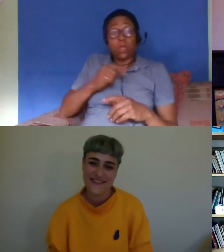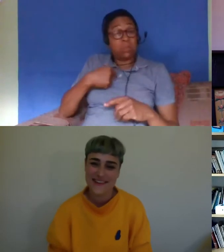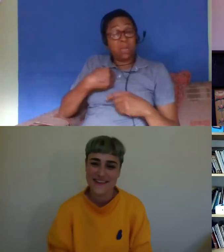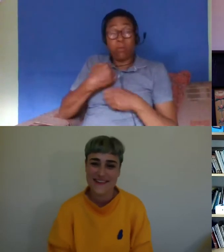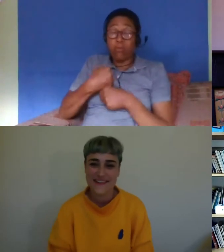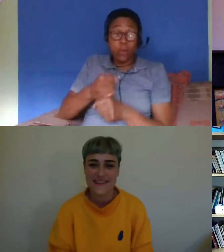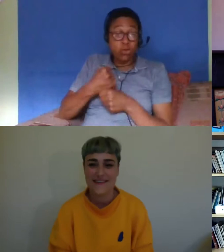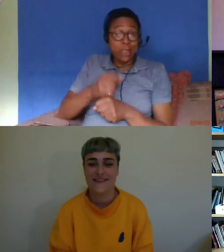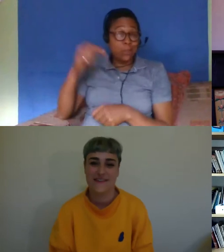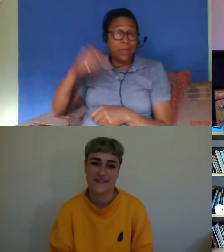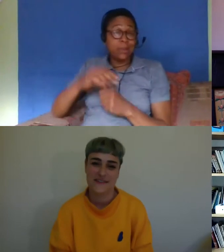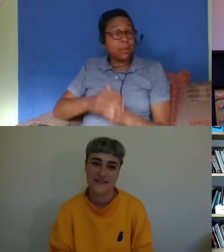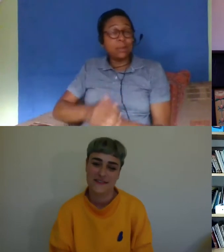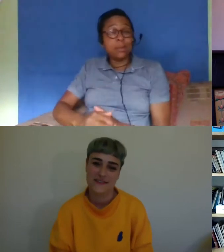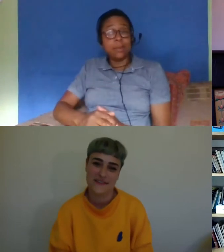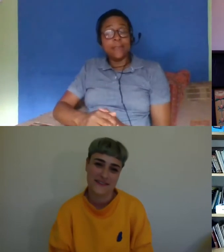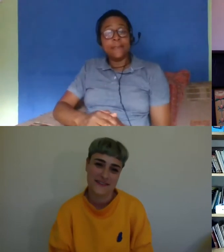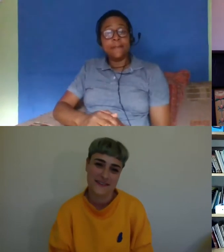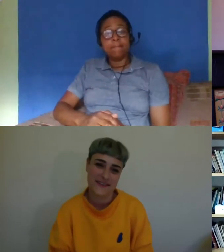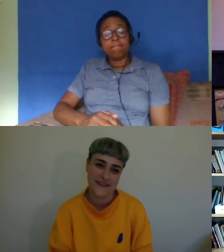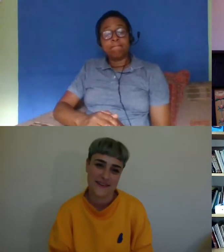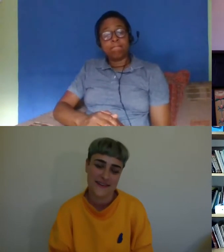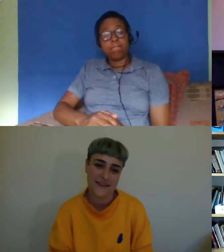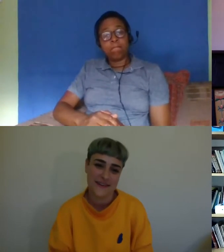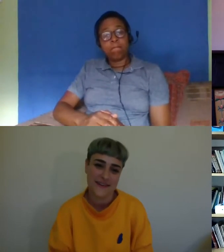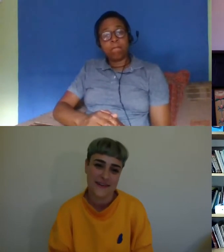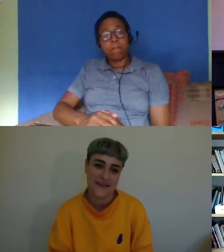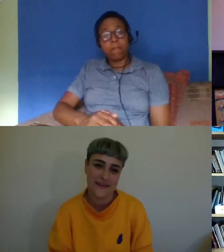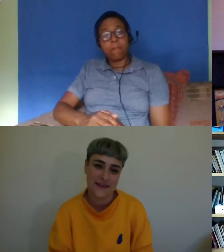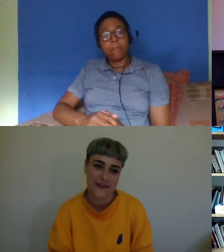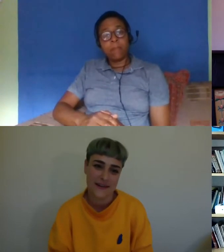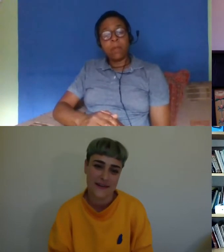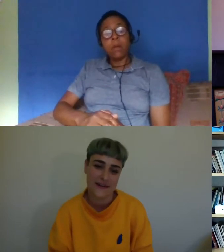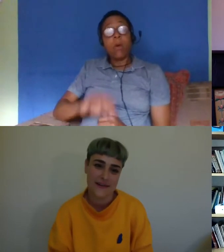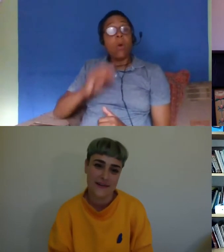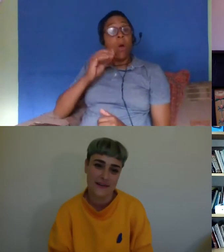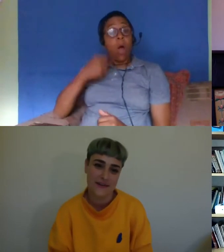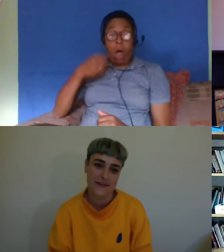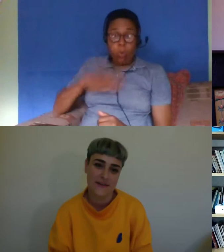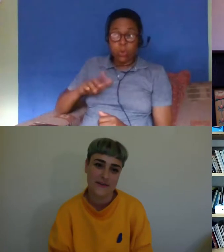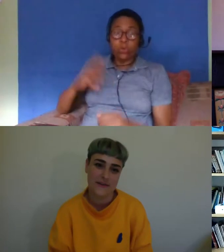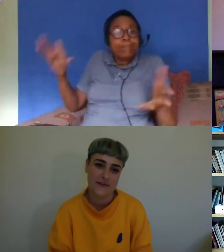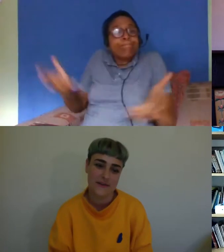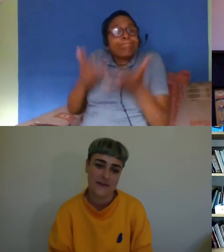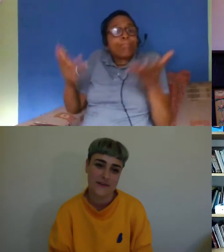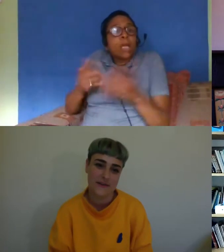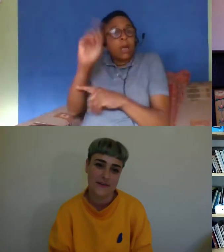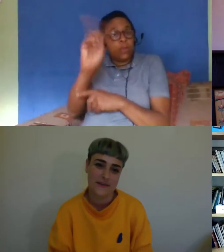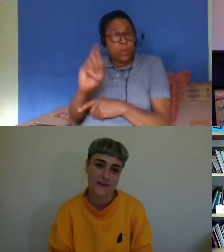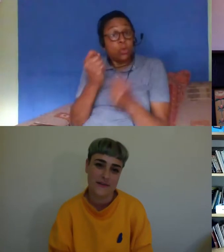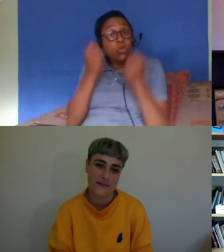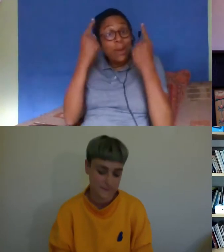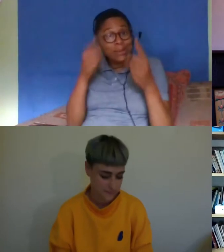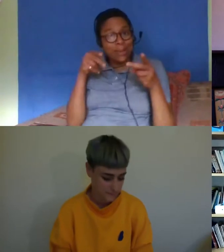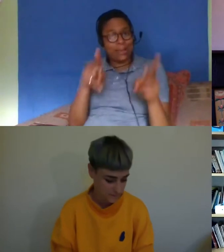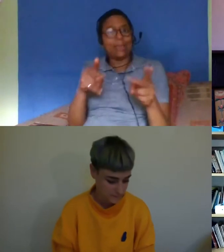it's my attempt to kind of get get people to understand how the system works now um in